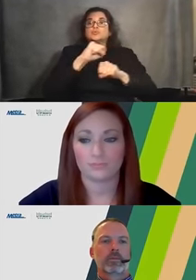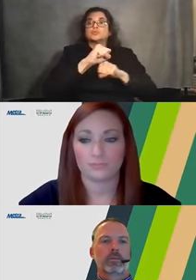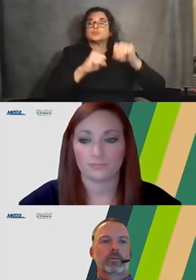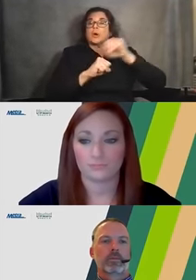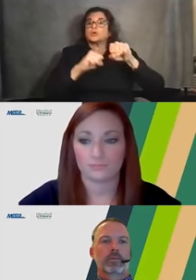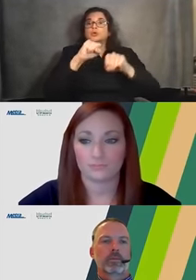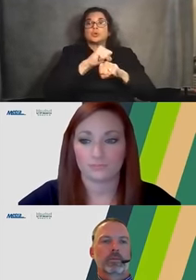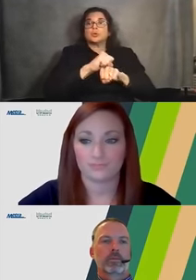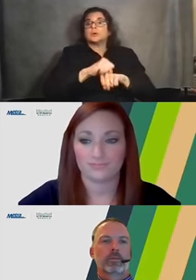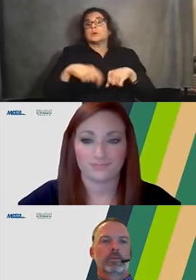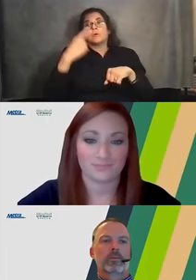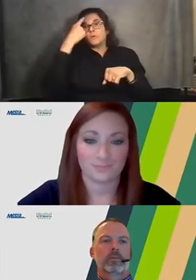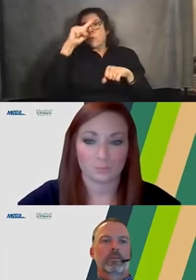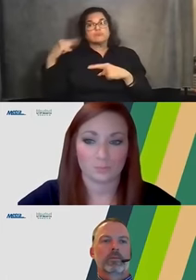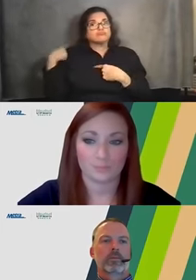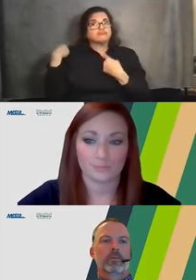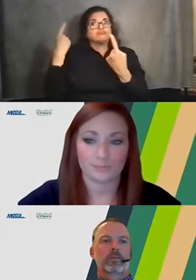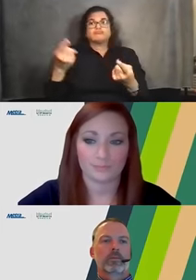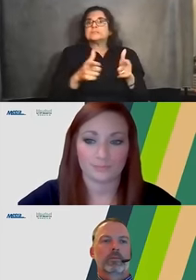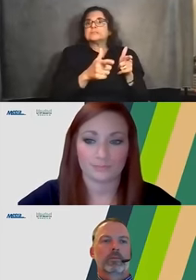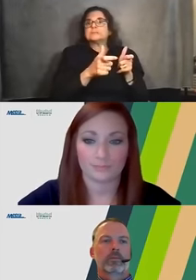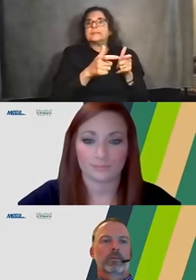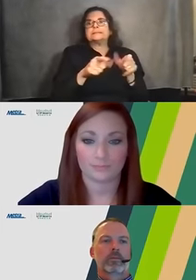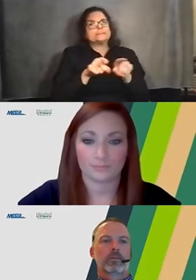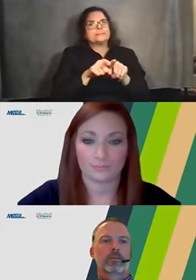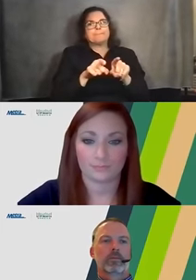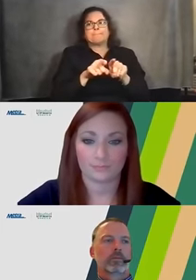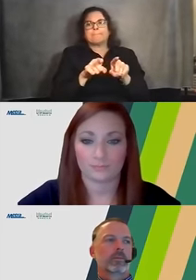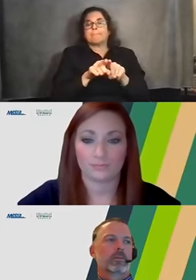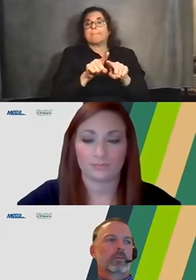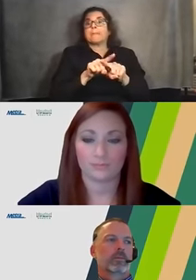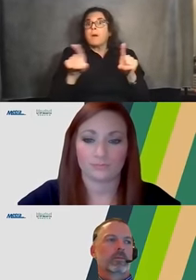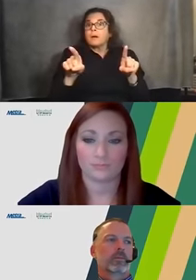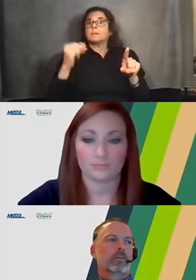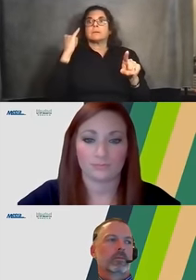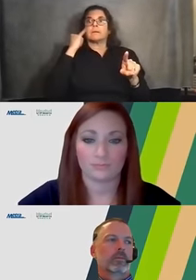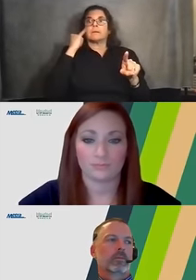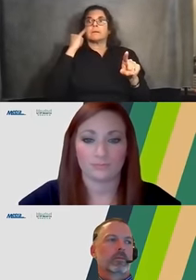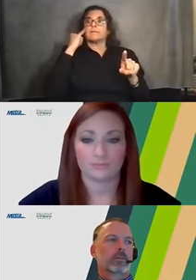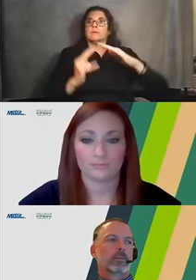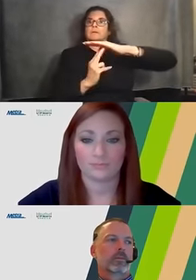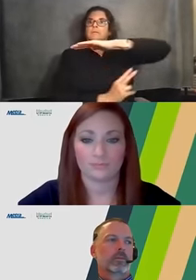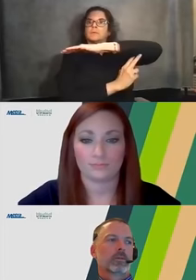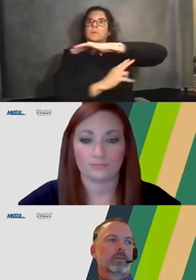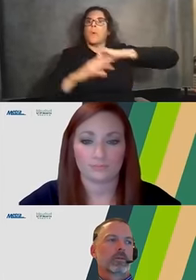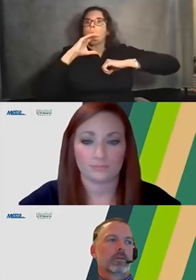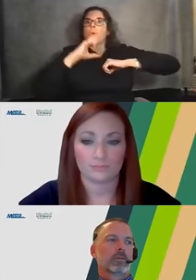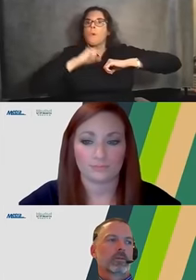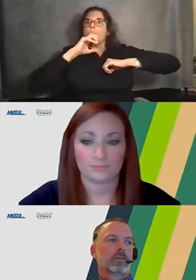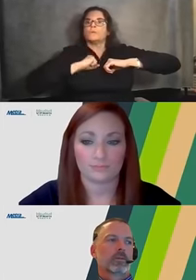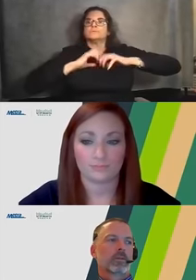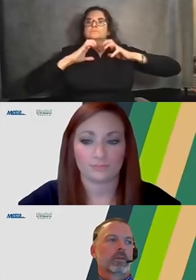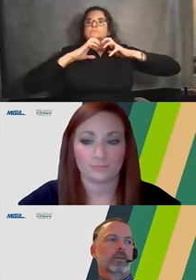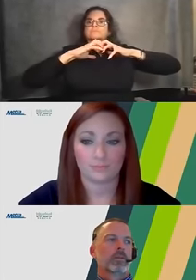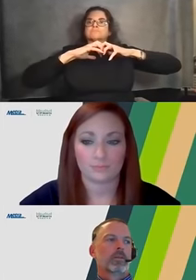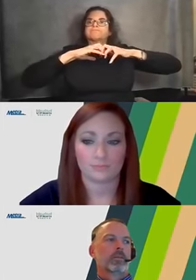the existing tracks meet. However, by modernizing bridges that are past their useful design lifespan, we'll